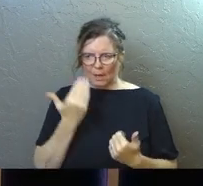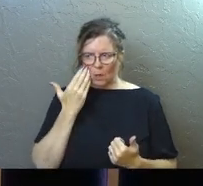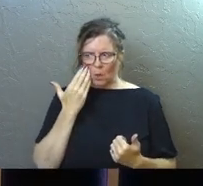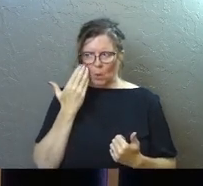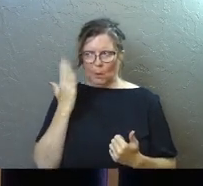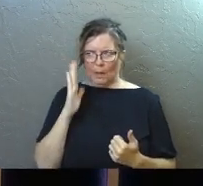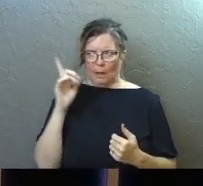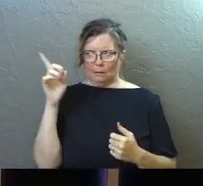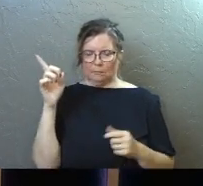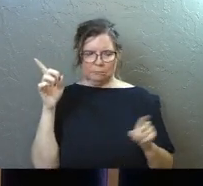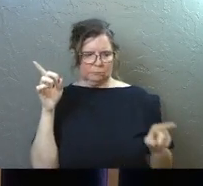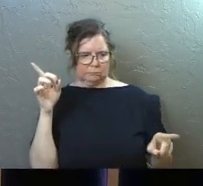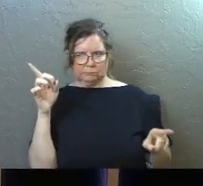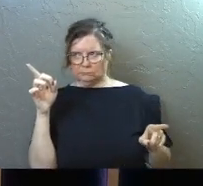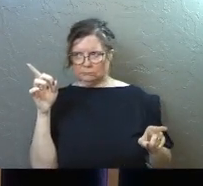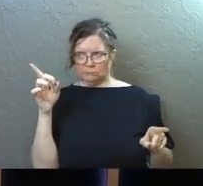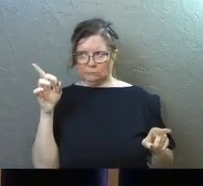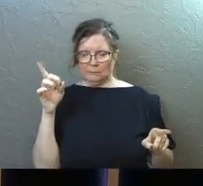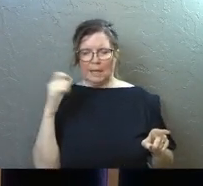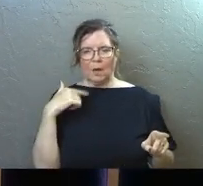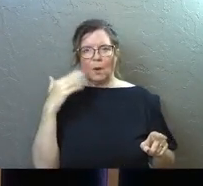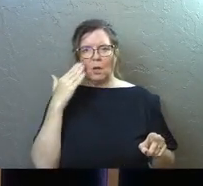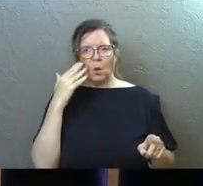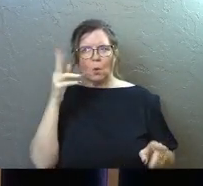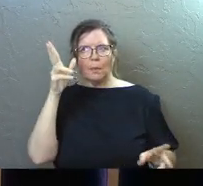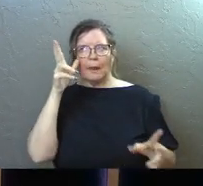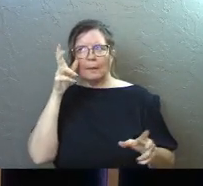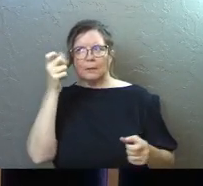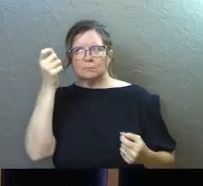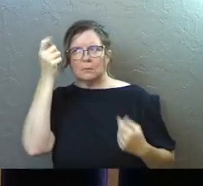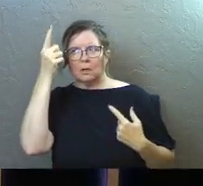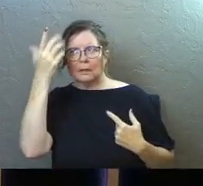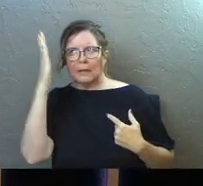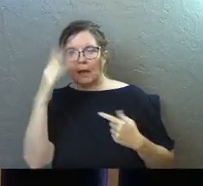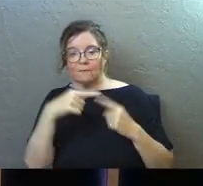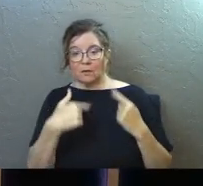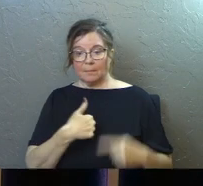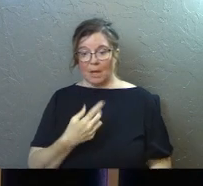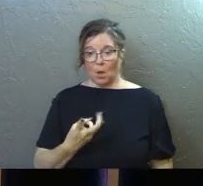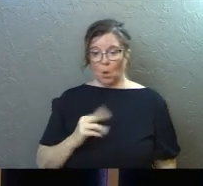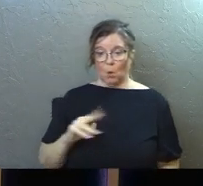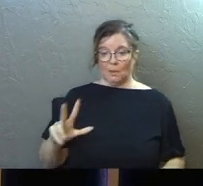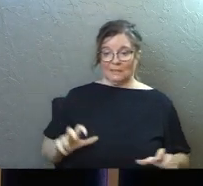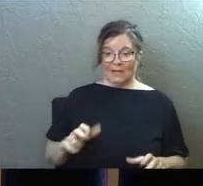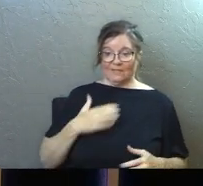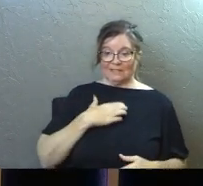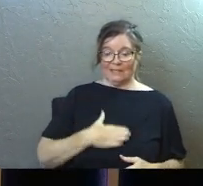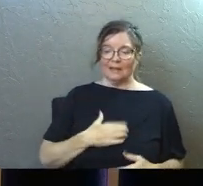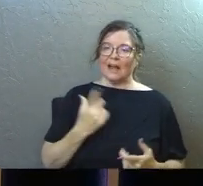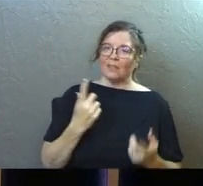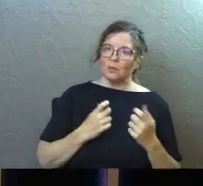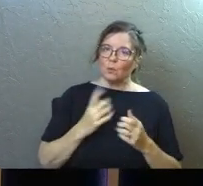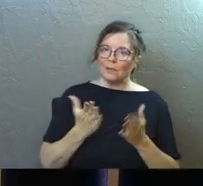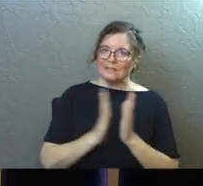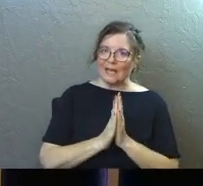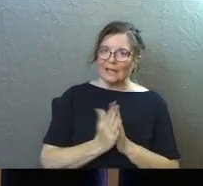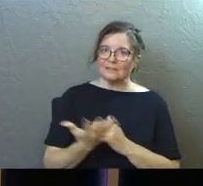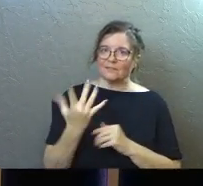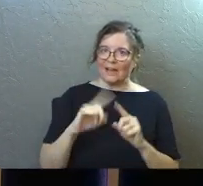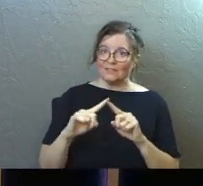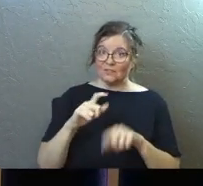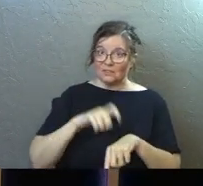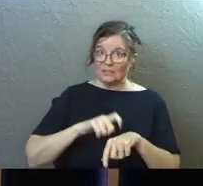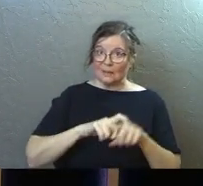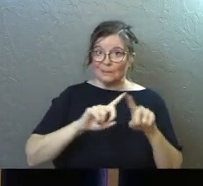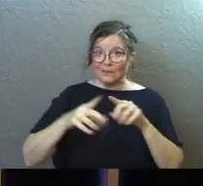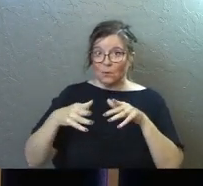know God from that? How do I know I'm hearing God versus my own selfish desires? Now, this question was asked like five times. I've just kind of summarized them